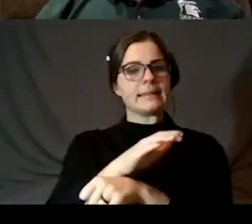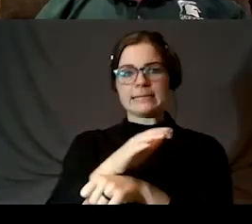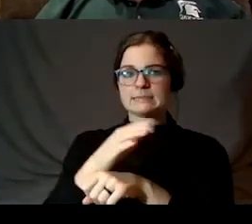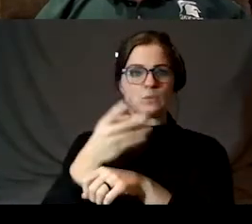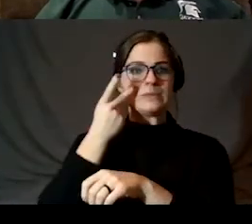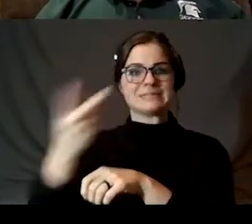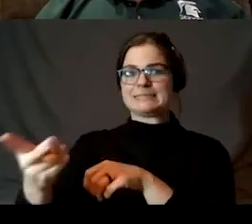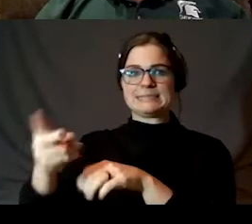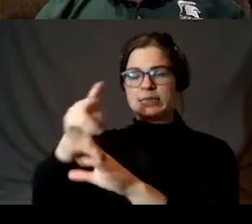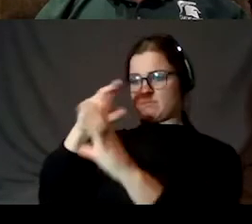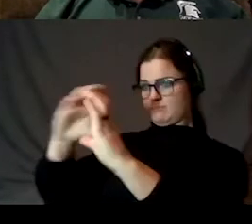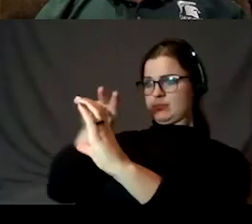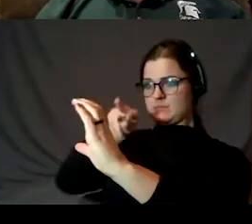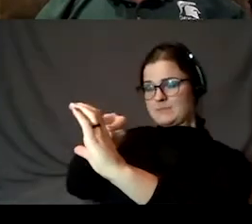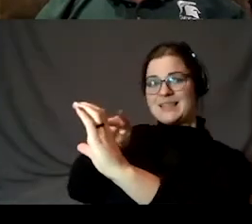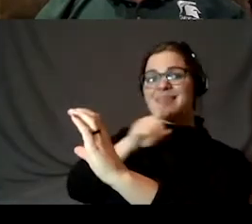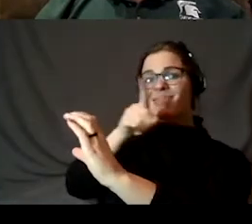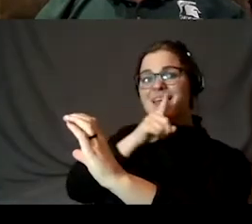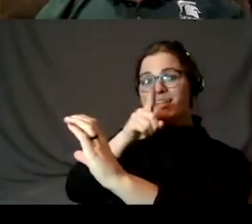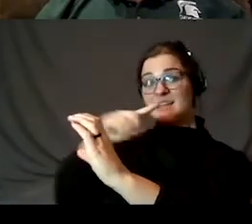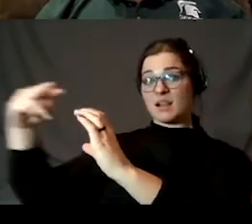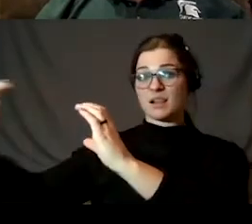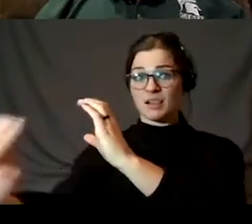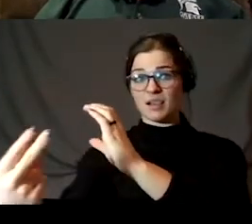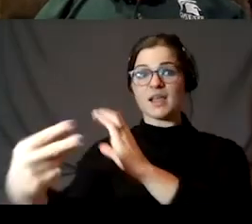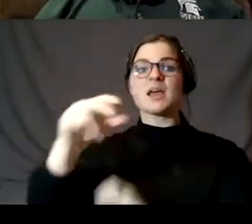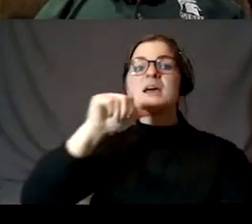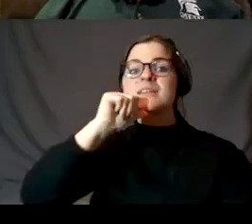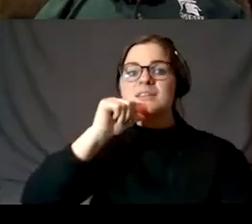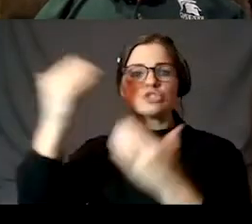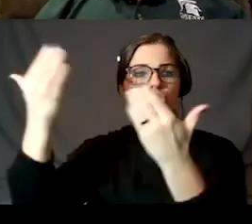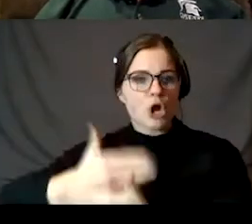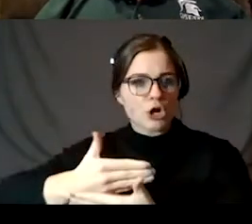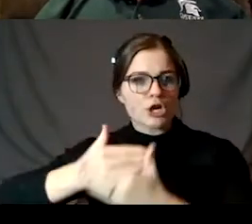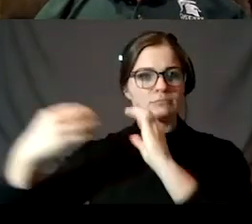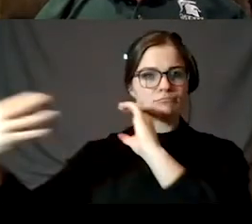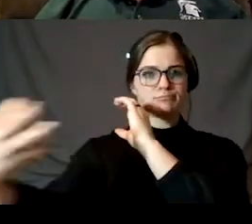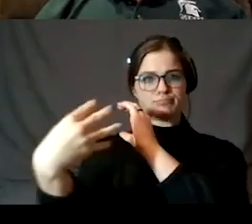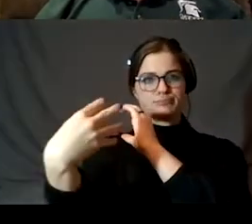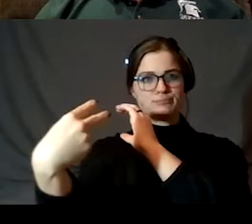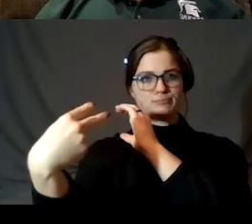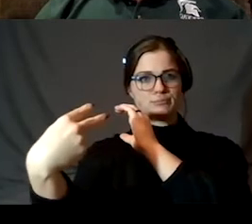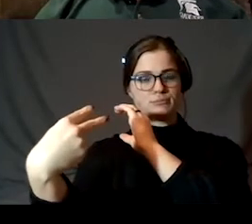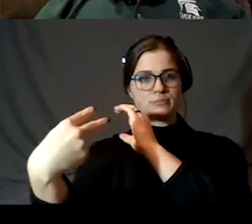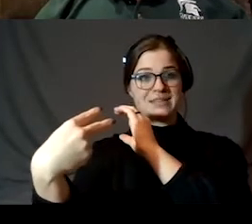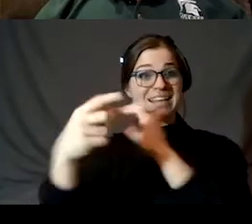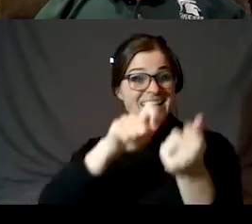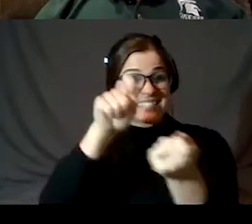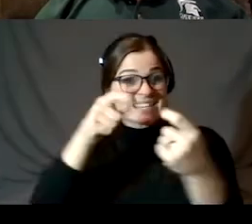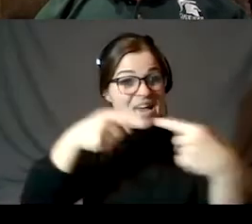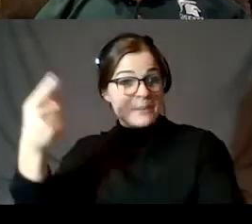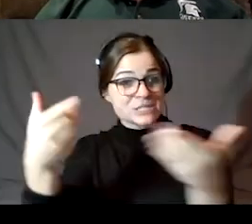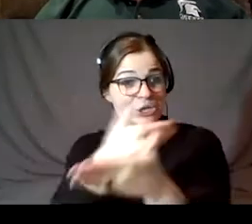backside that we don't see is the unlit side. And the exact opposite happens on a new moon. The